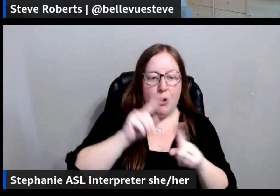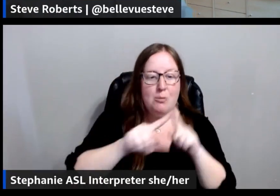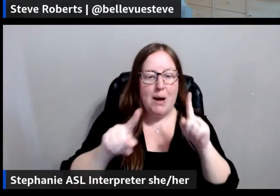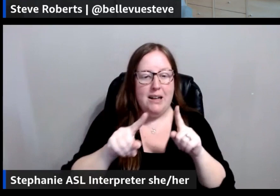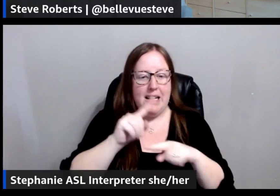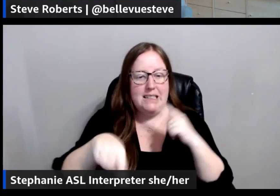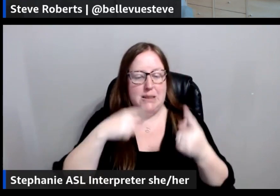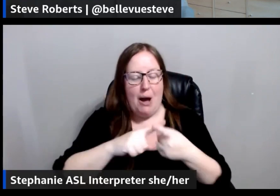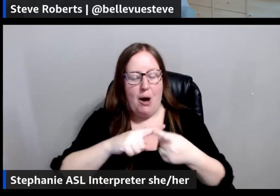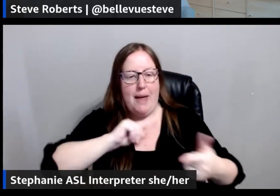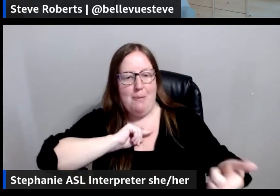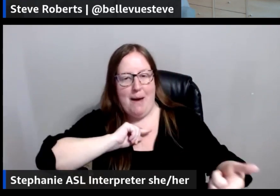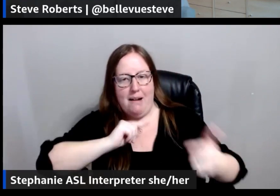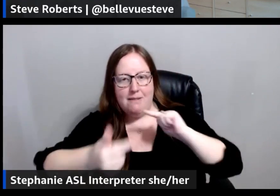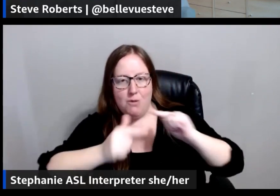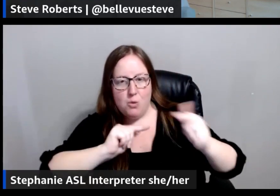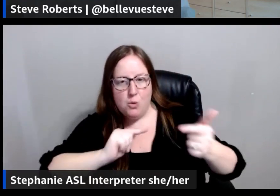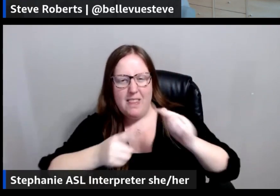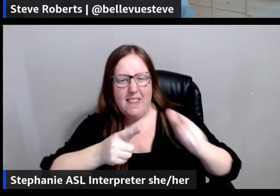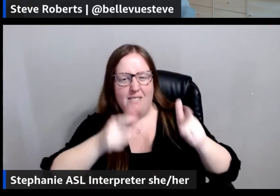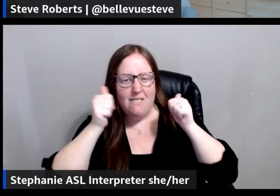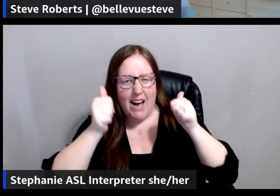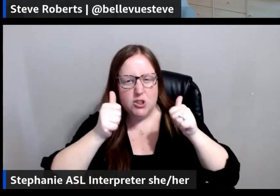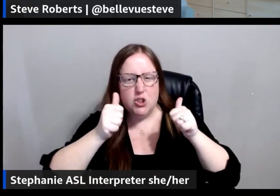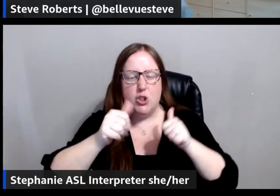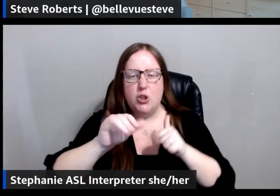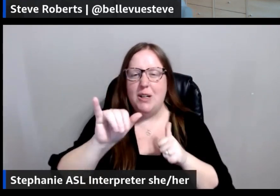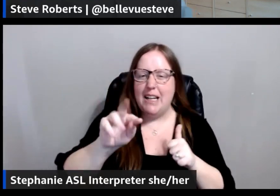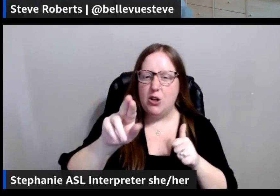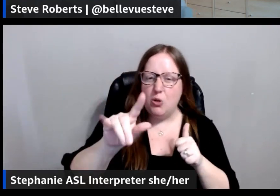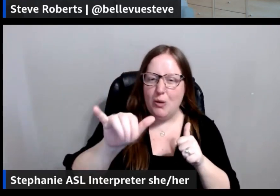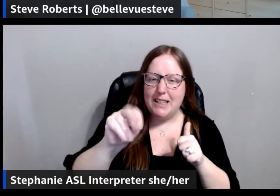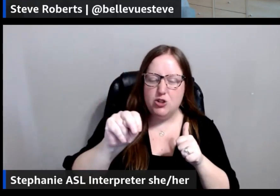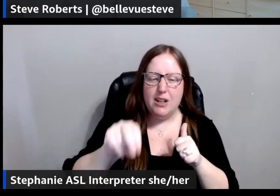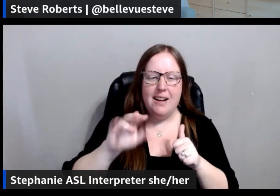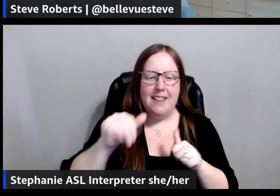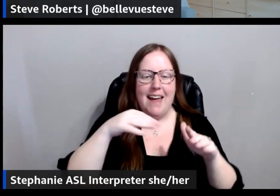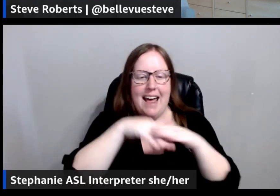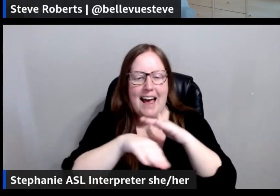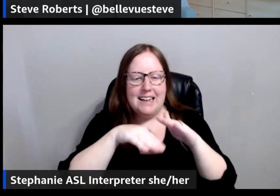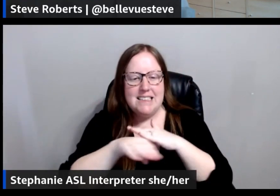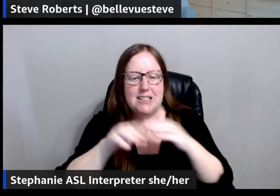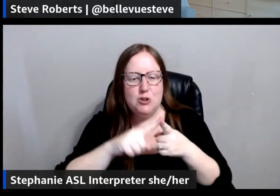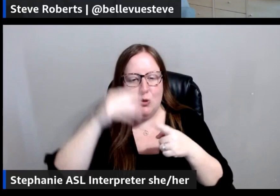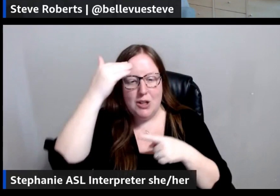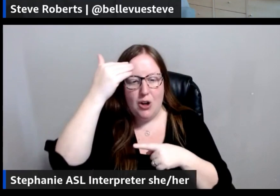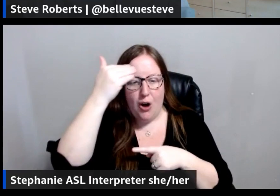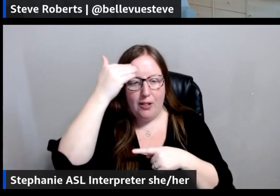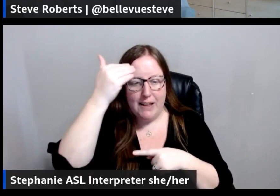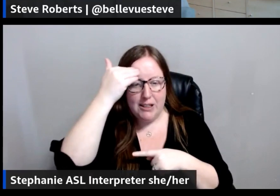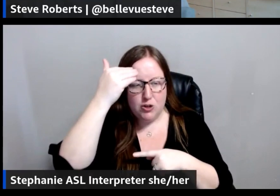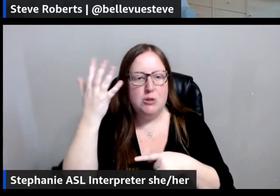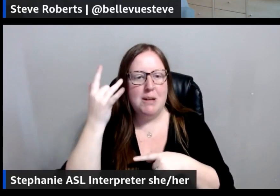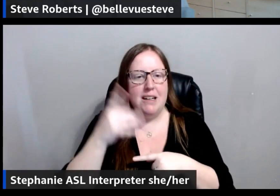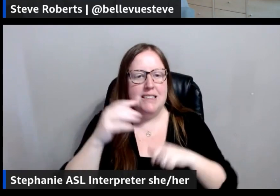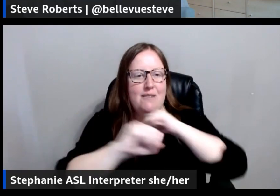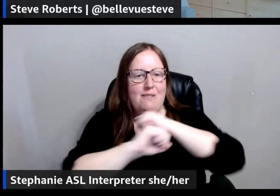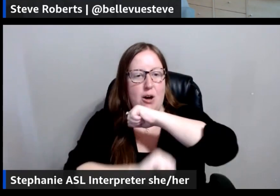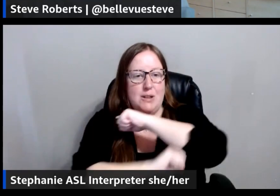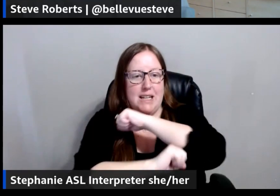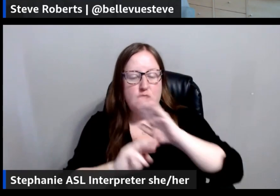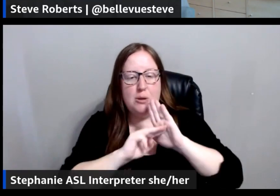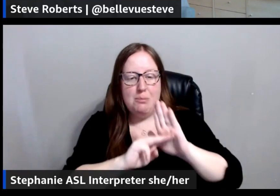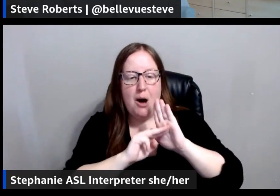that, that back and forth, that faster iteration, especially the access to the knowledge, because these foundation models